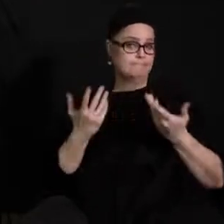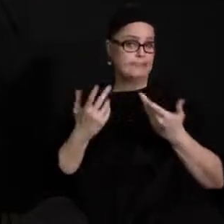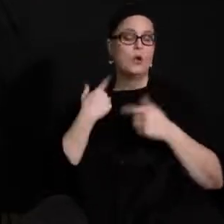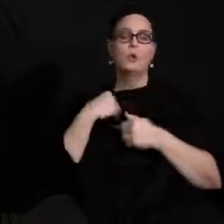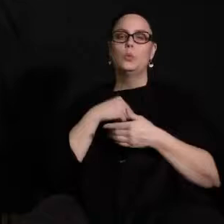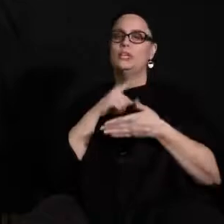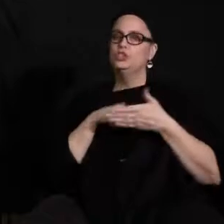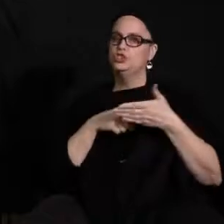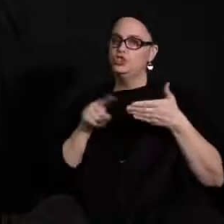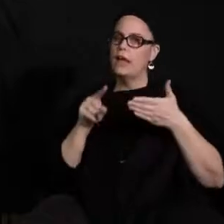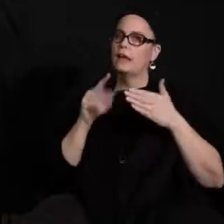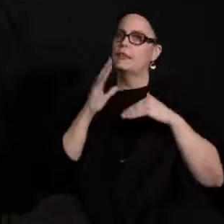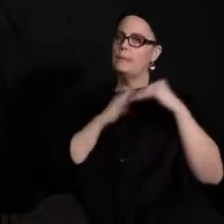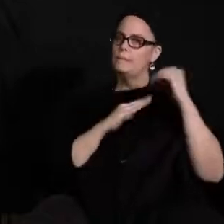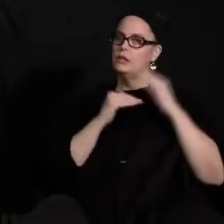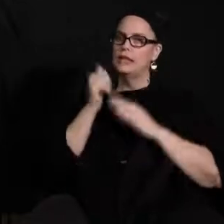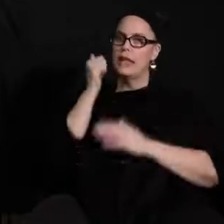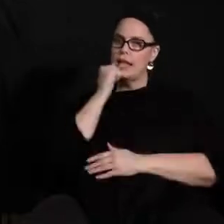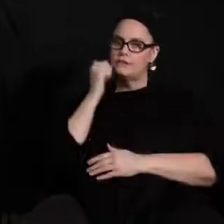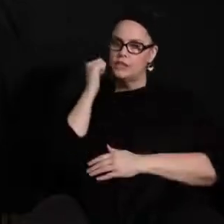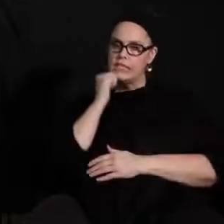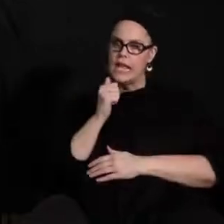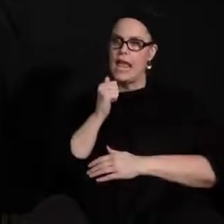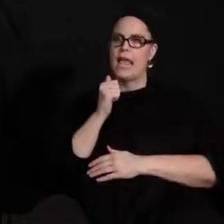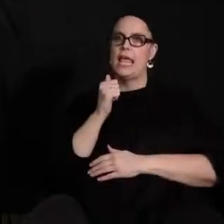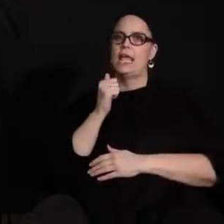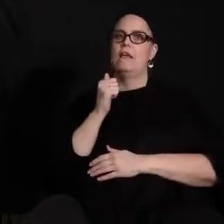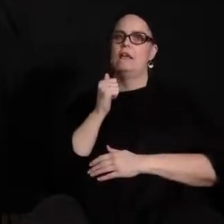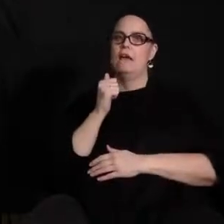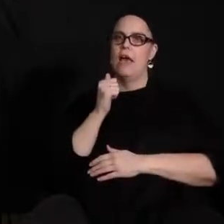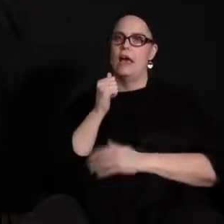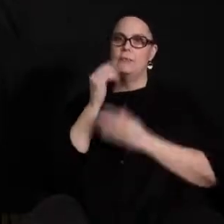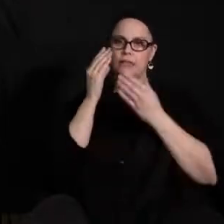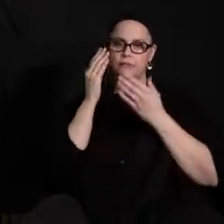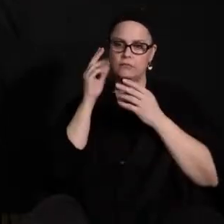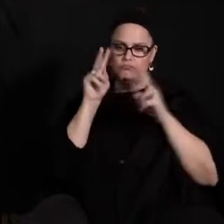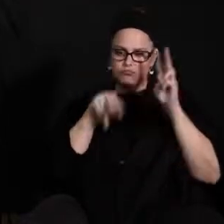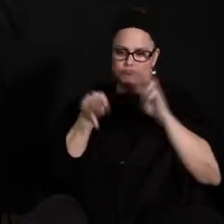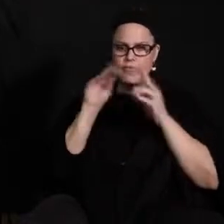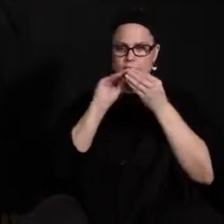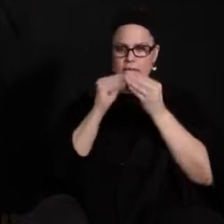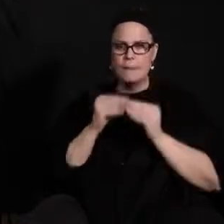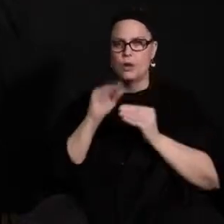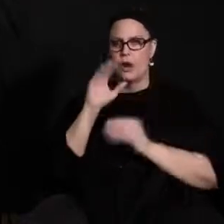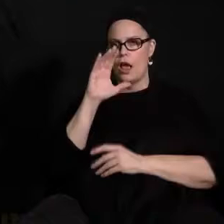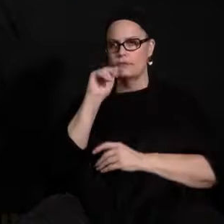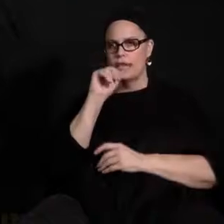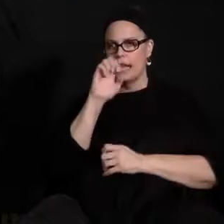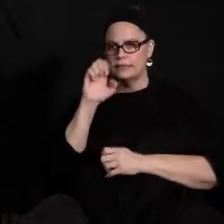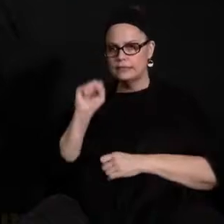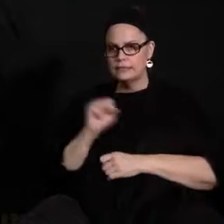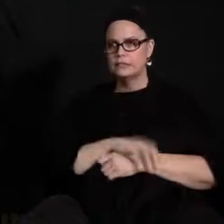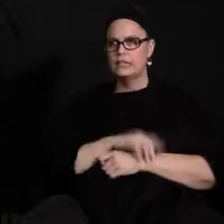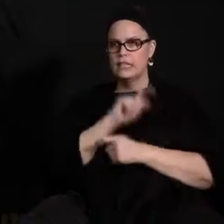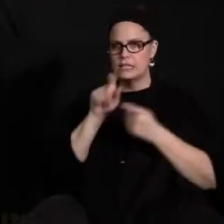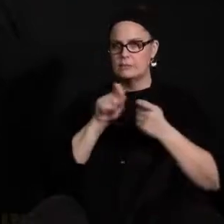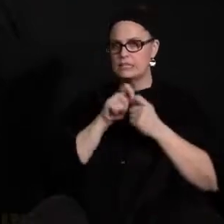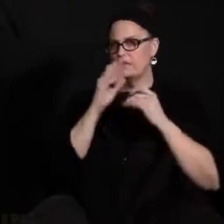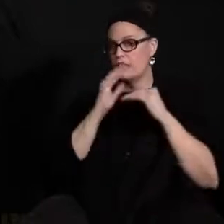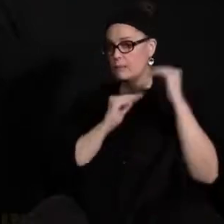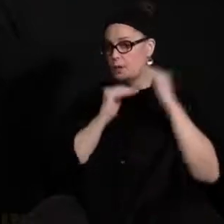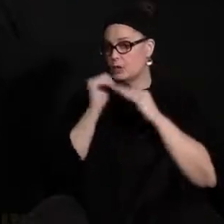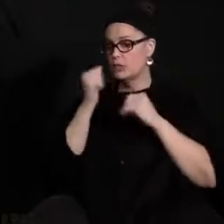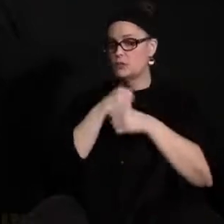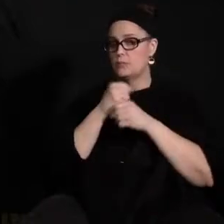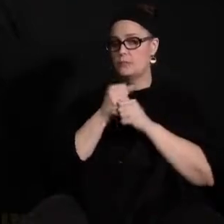review that throughout the day every day right now um we we look at the number of cases that may be in a particular building to look